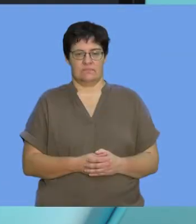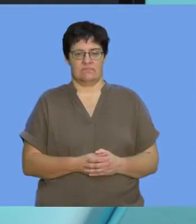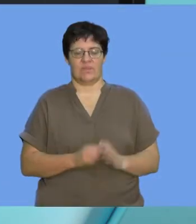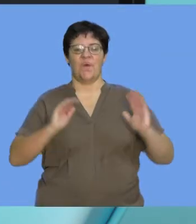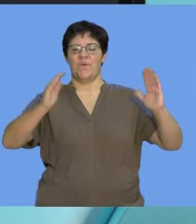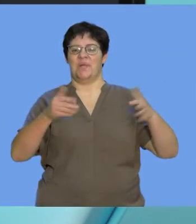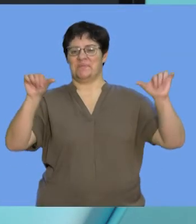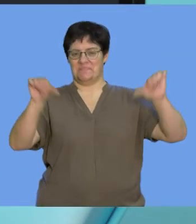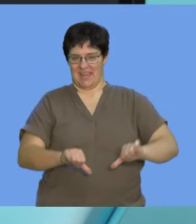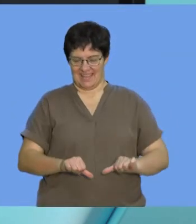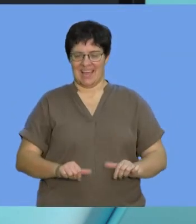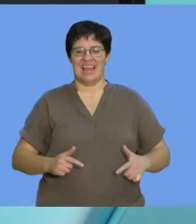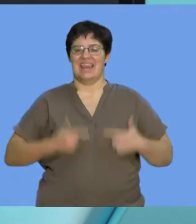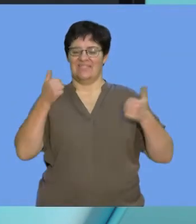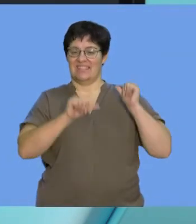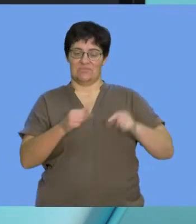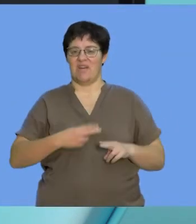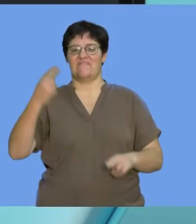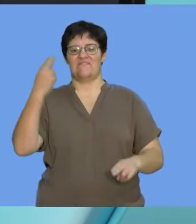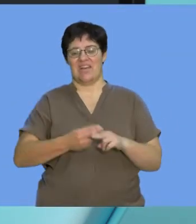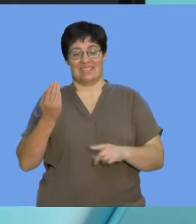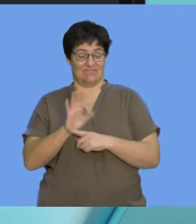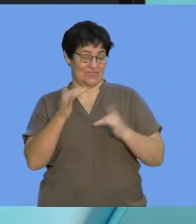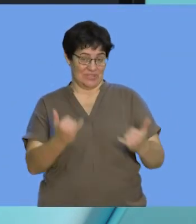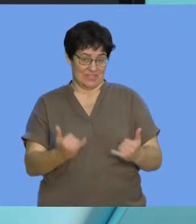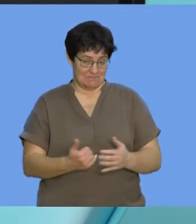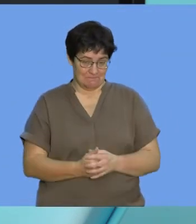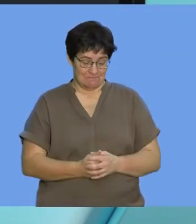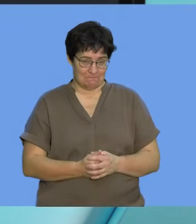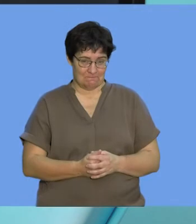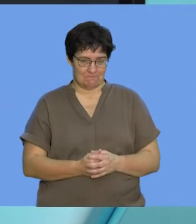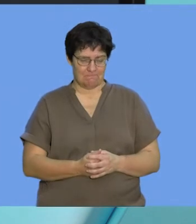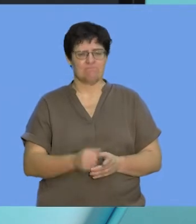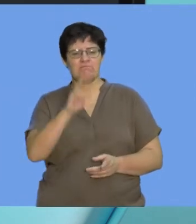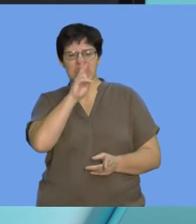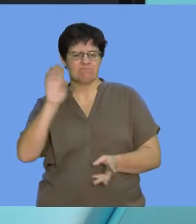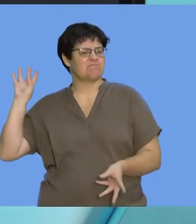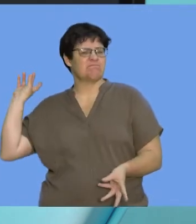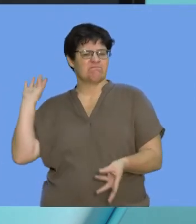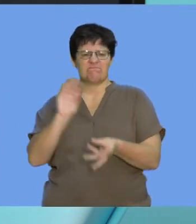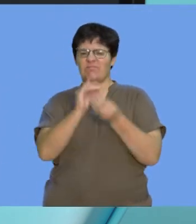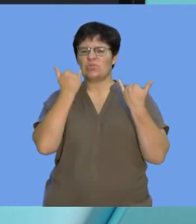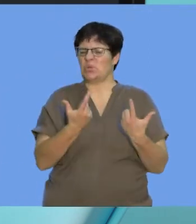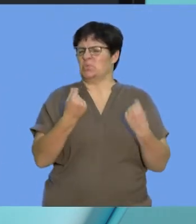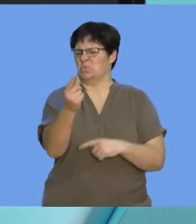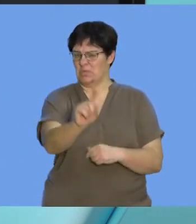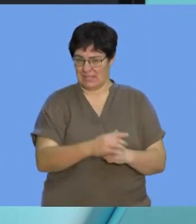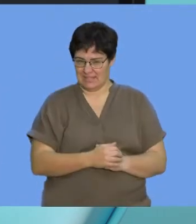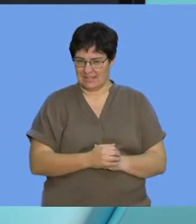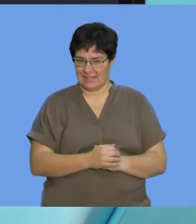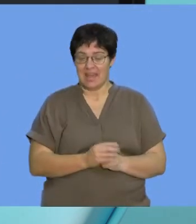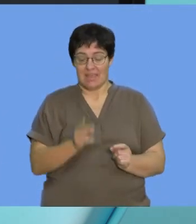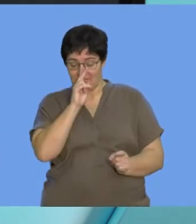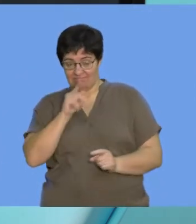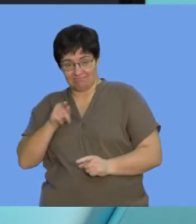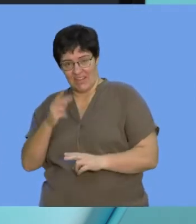Welcome back, Life Science Learners, to our final segment for today. Let's look at a recap of what we've done today. And we get into our final segment